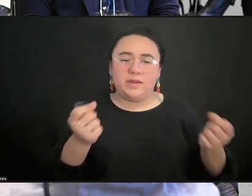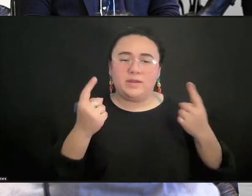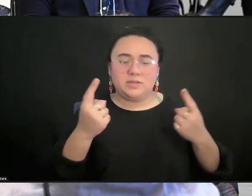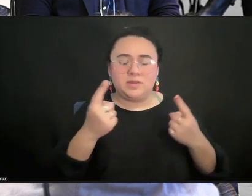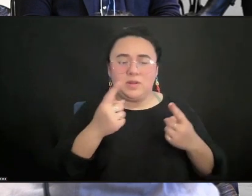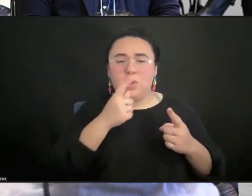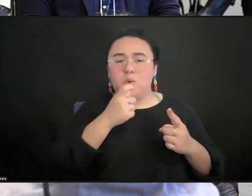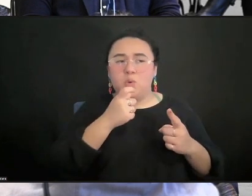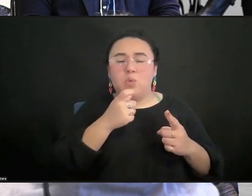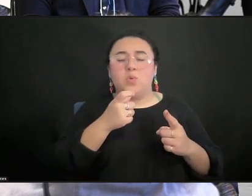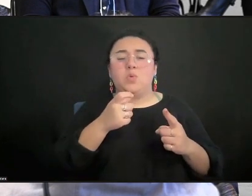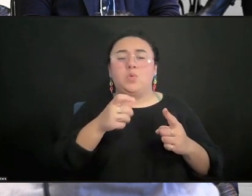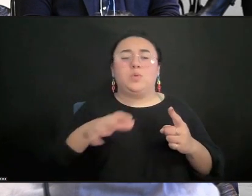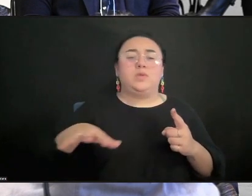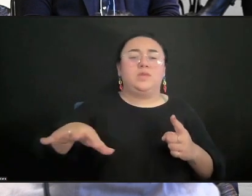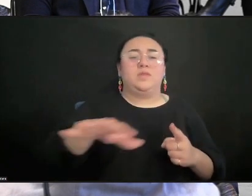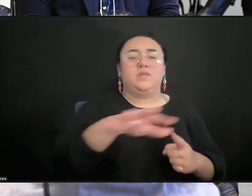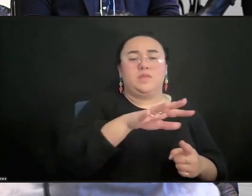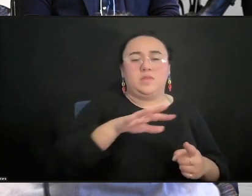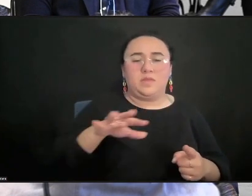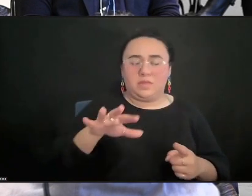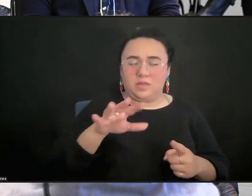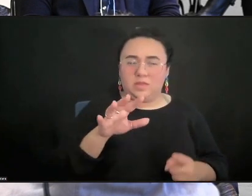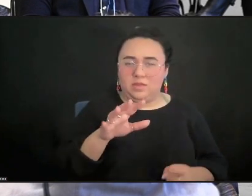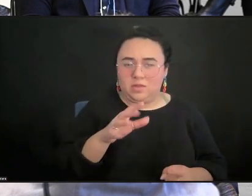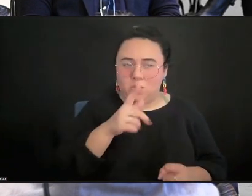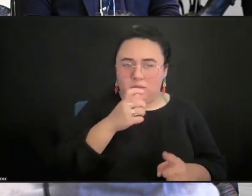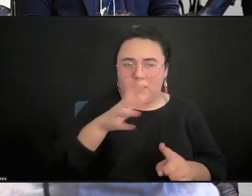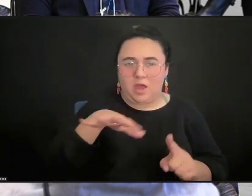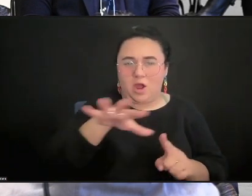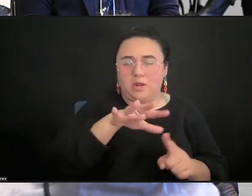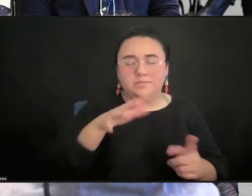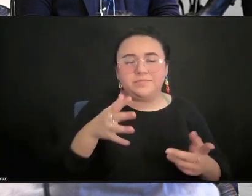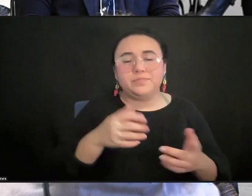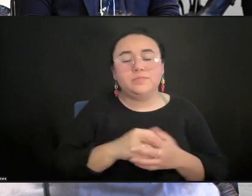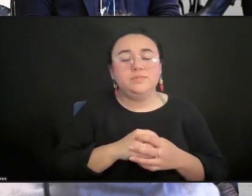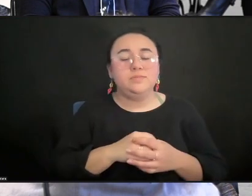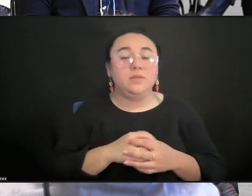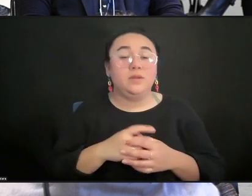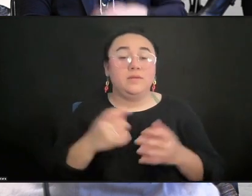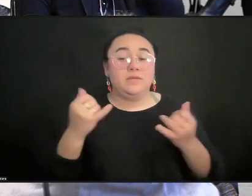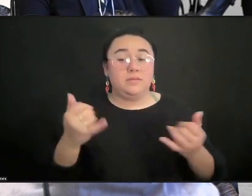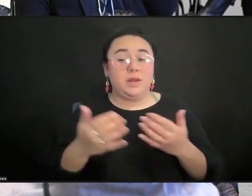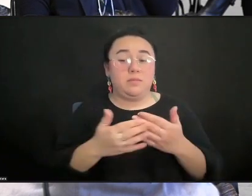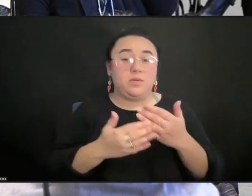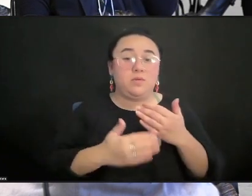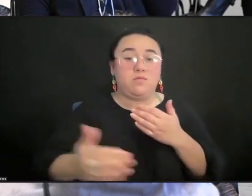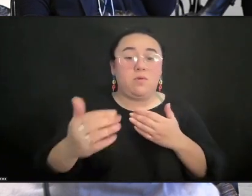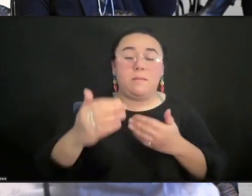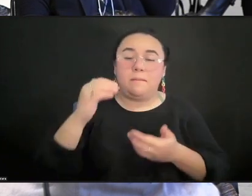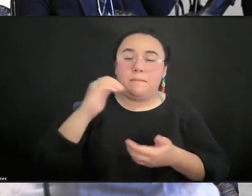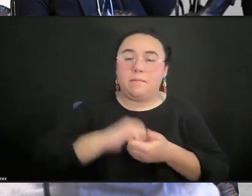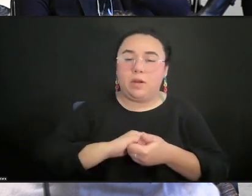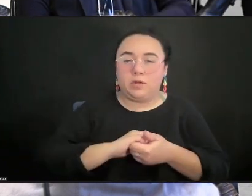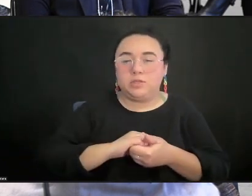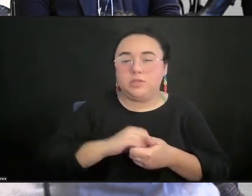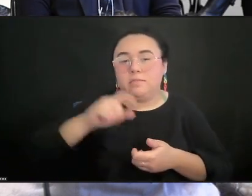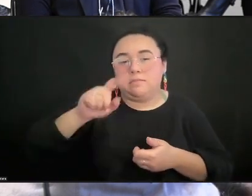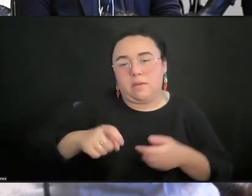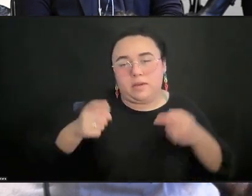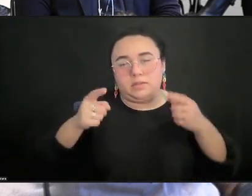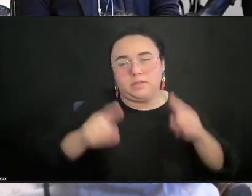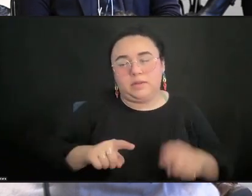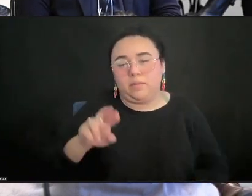universe is. Because at this point forward, I think we all know that partnership has to happen. As you were talking about, Roya,